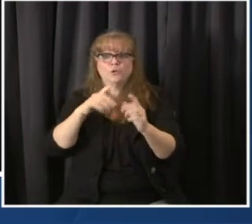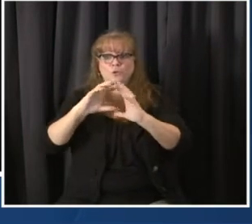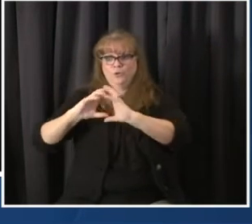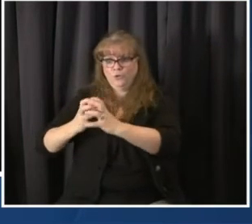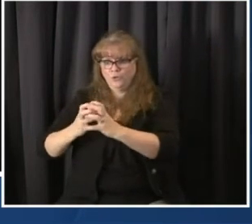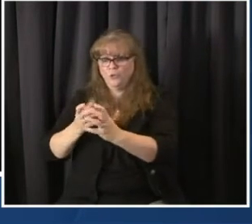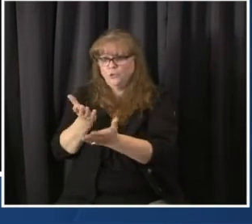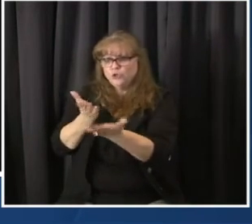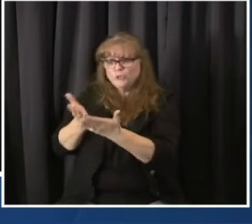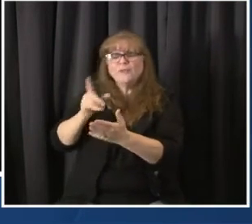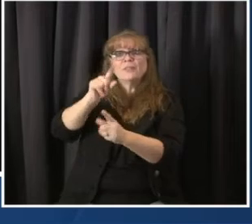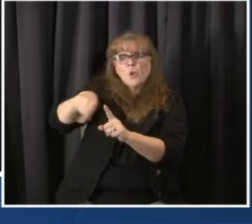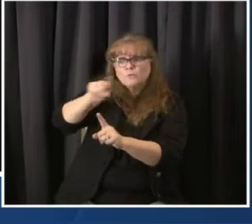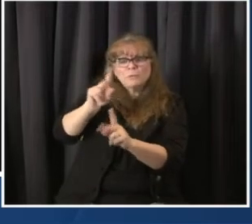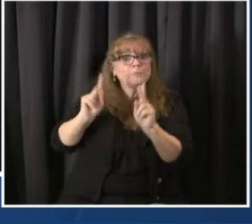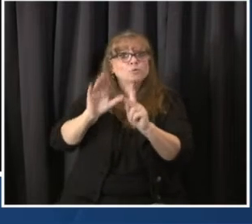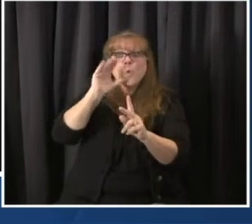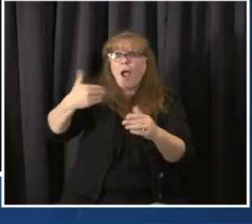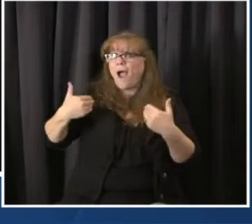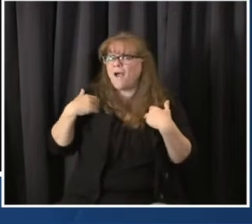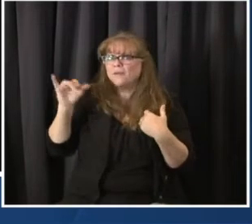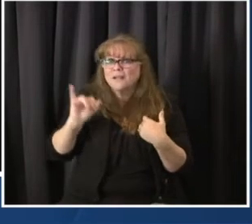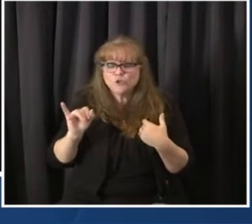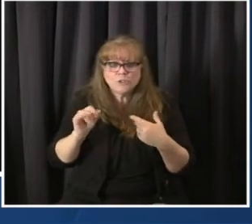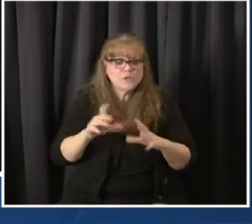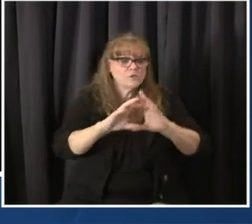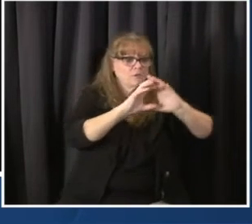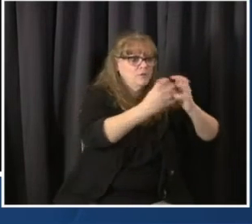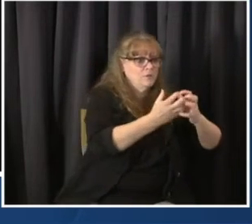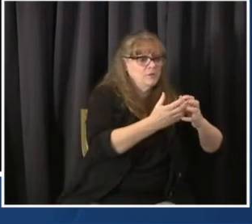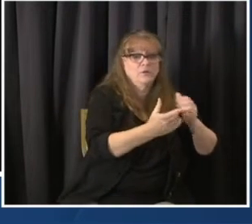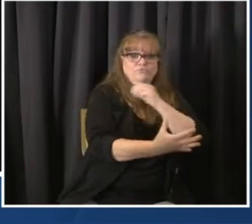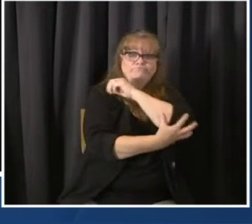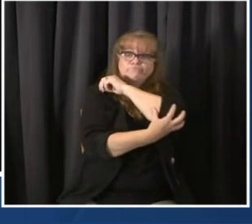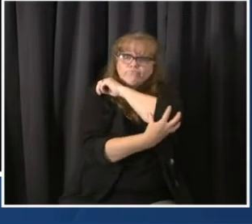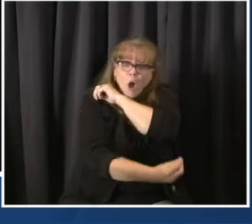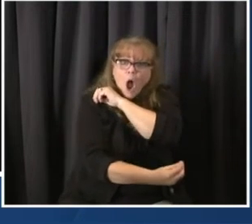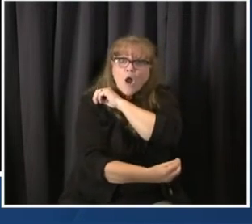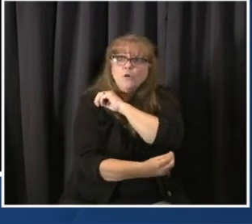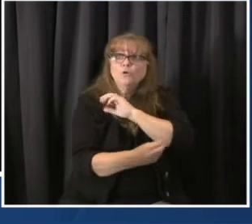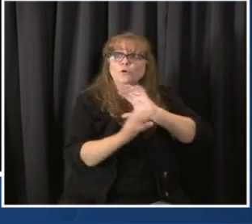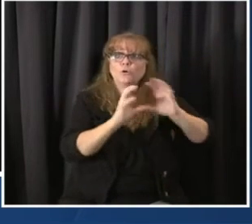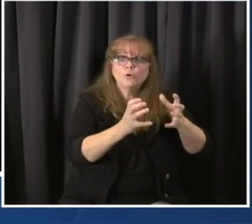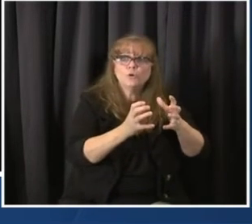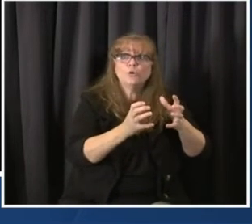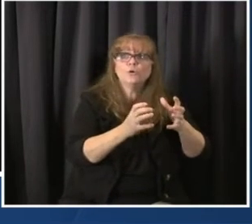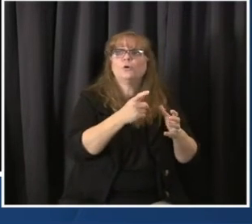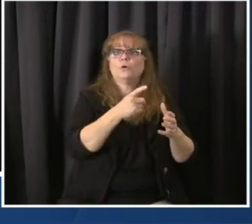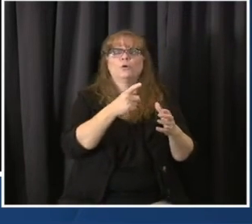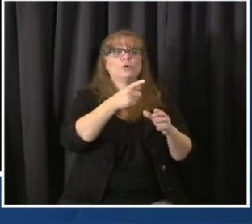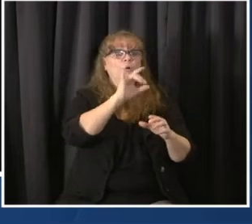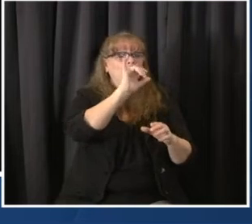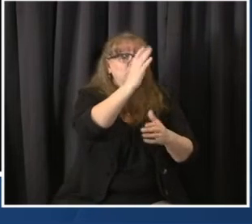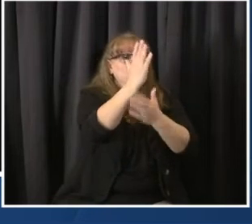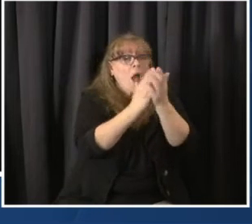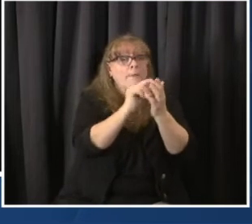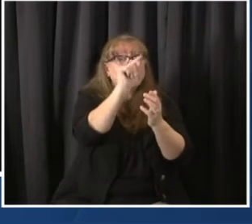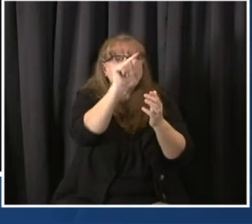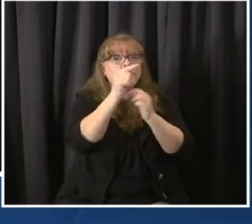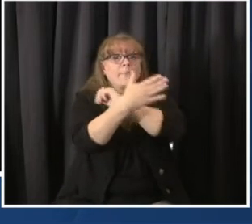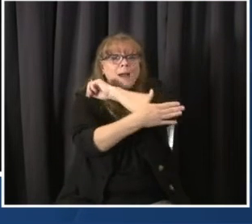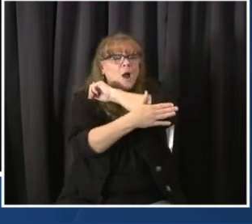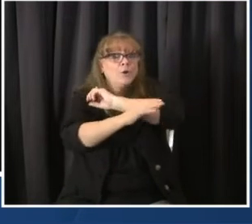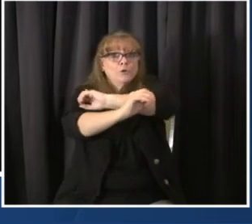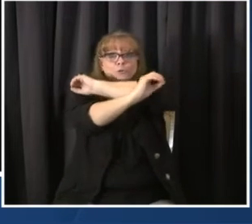that simply don't have access to hospitals or community health clinics, we're using mobile clinics to help administer the vaccine to people who are age